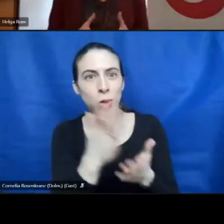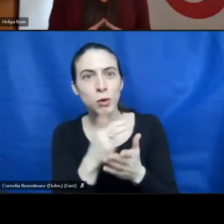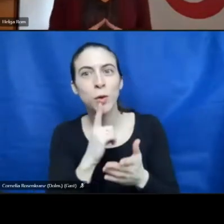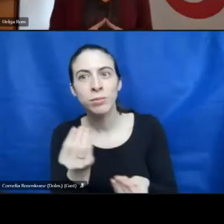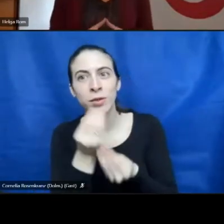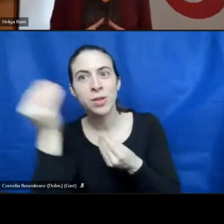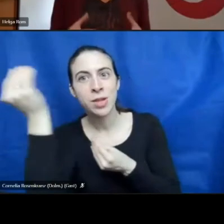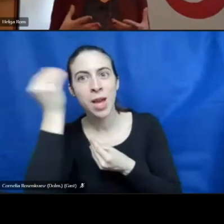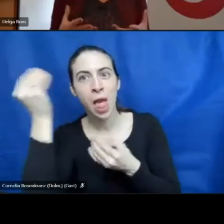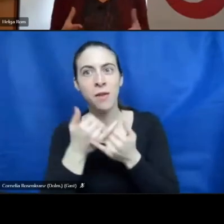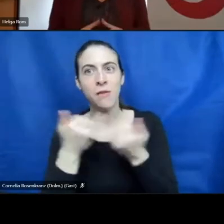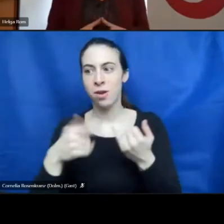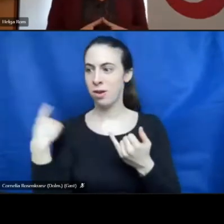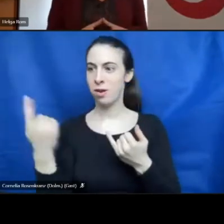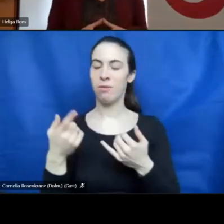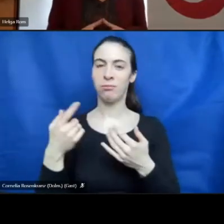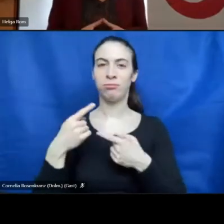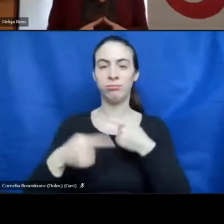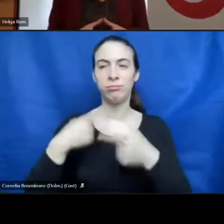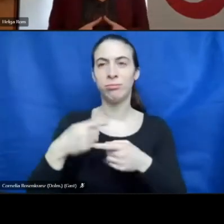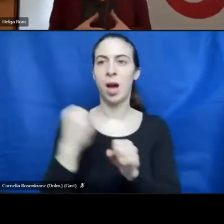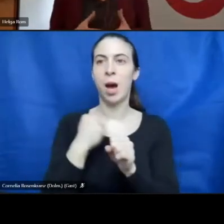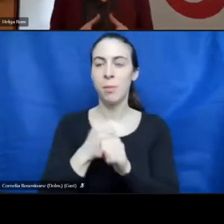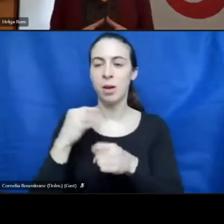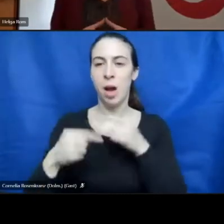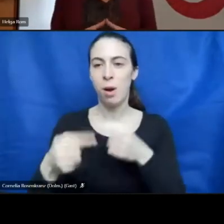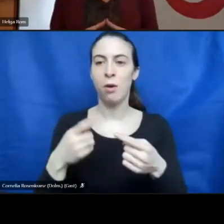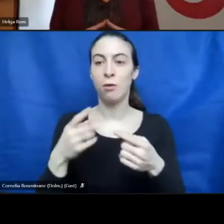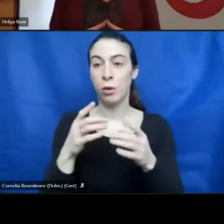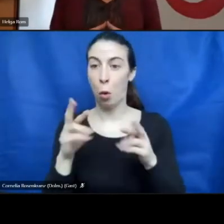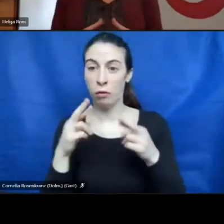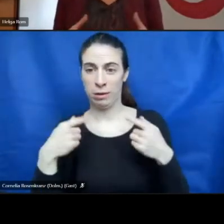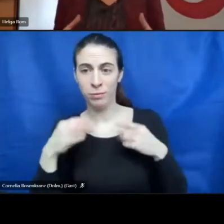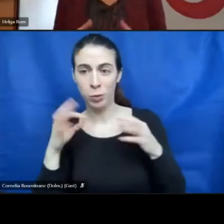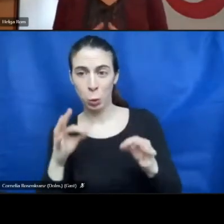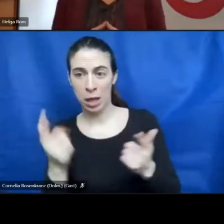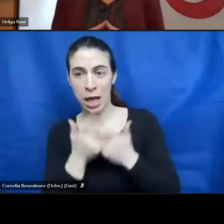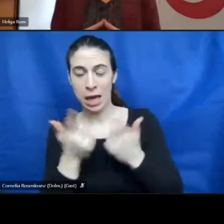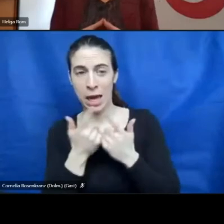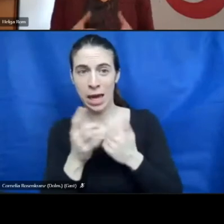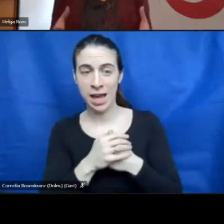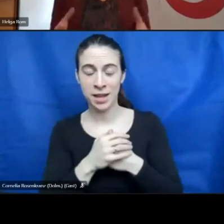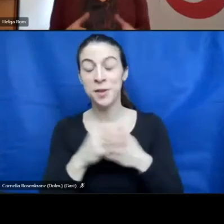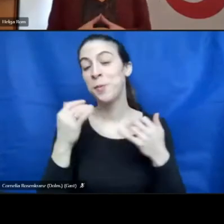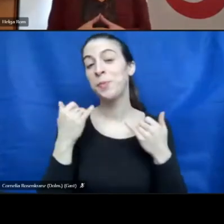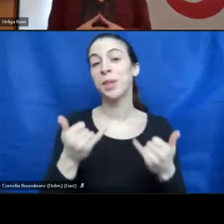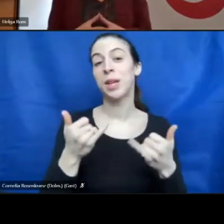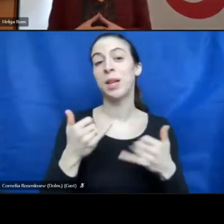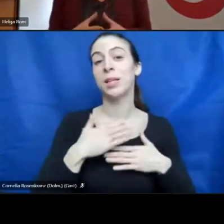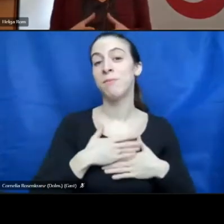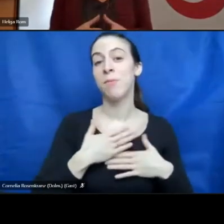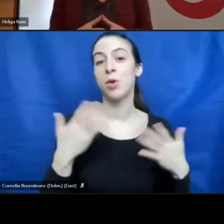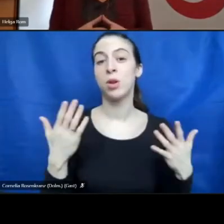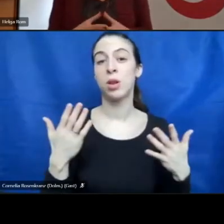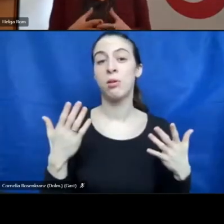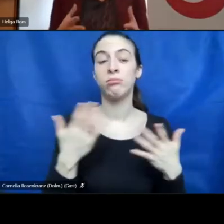us and I hope I was able to explain our system well enough. Now we would have your